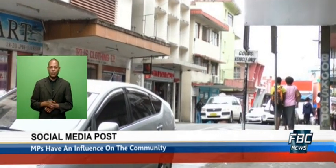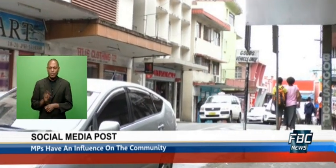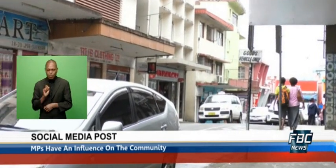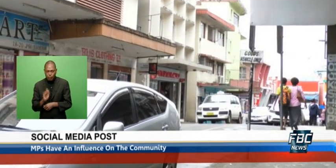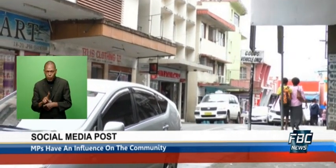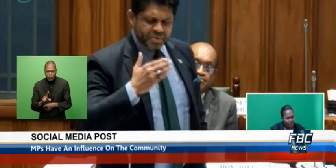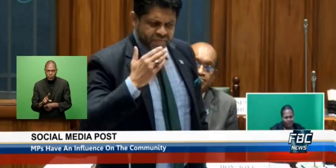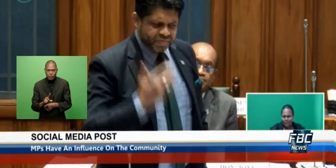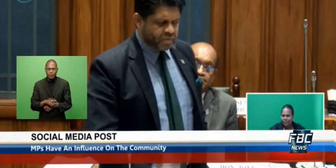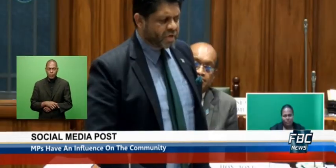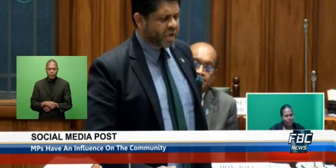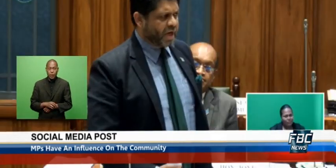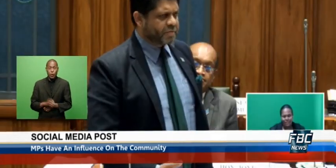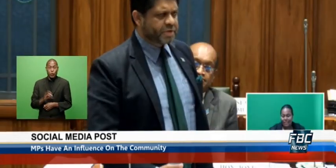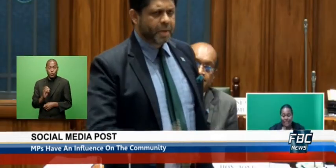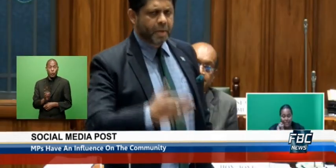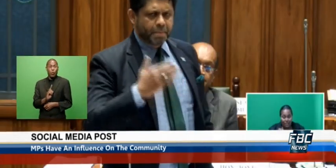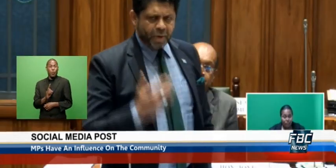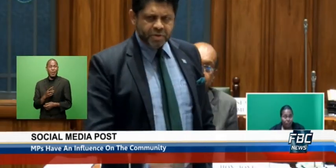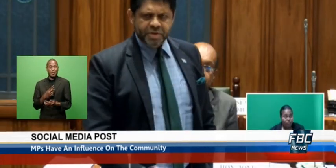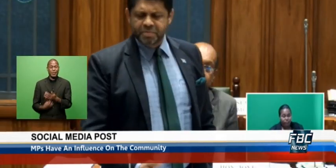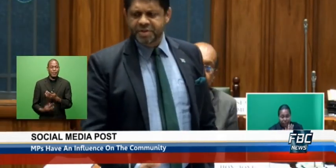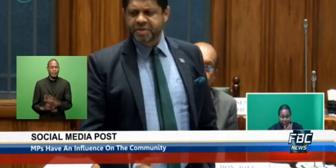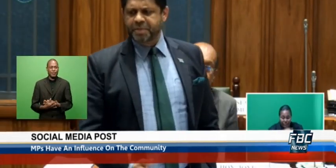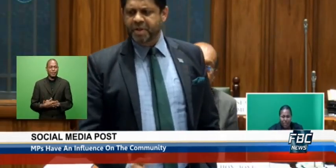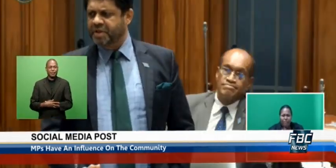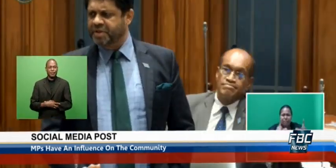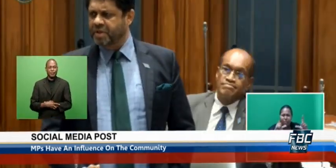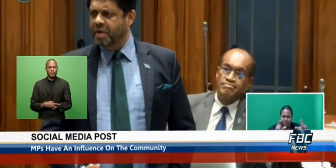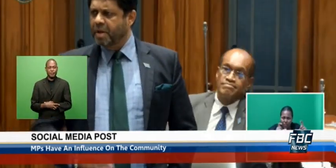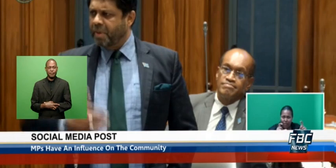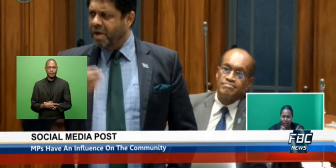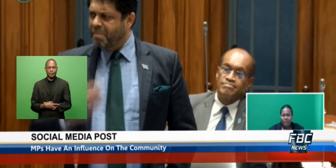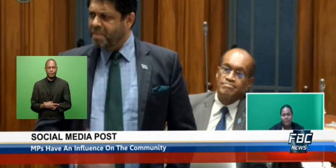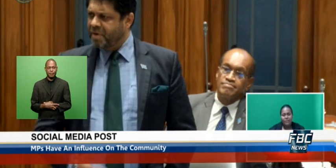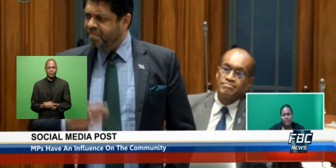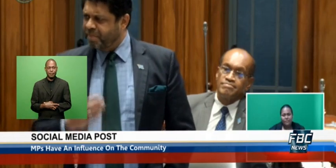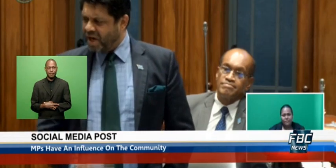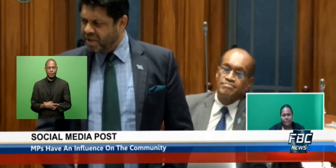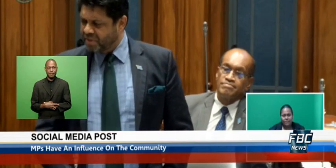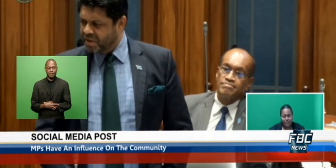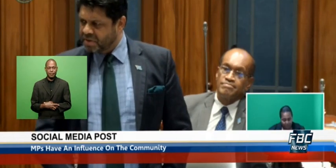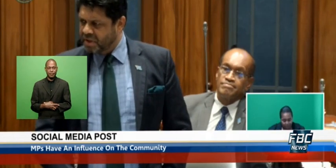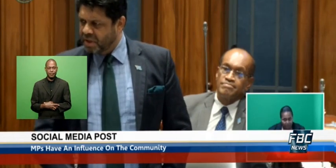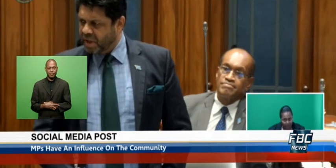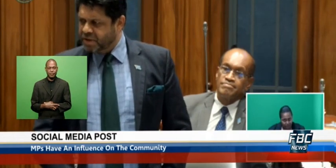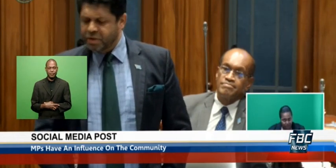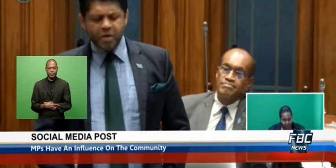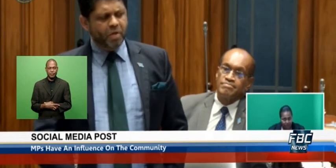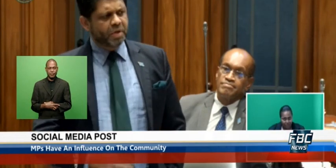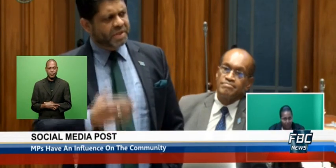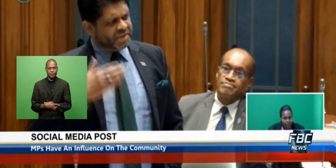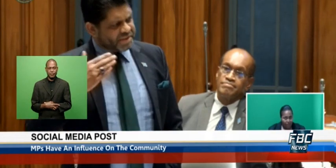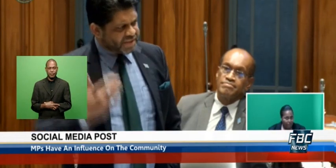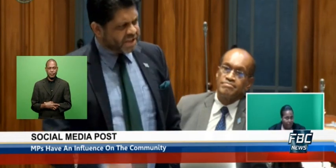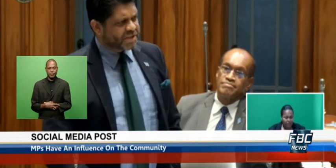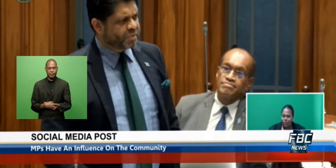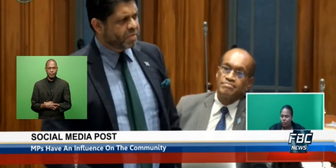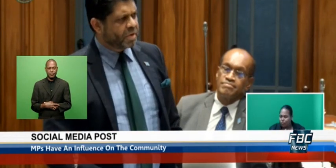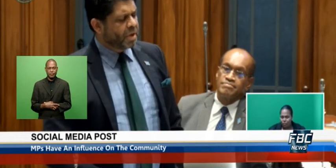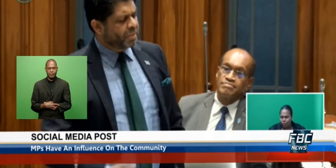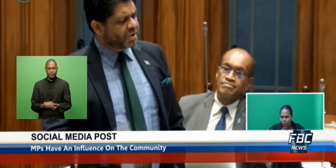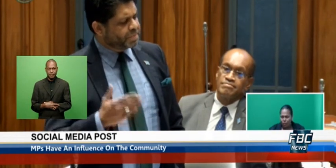To have those types of photographs posted, Mr. Speaker, sir, by a member of Parliament is not only